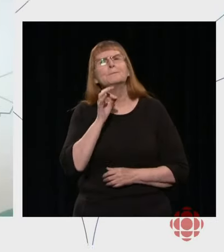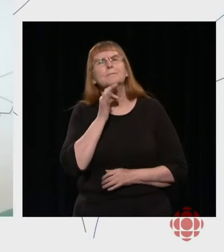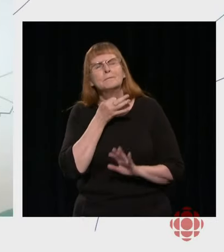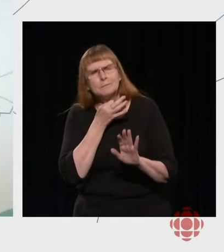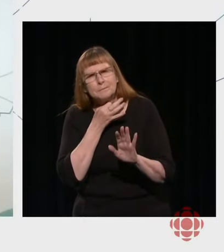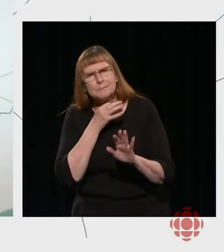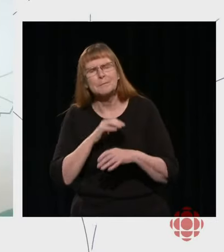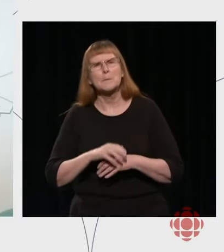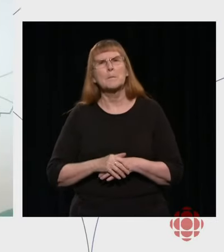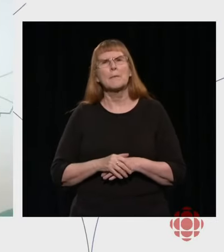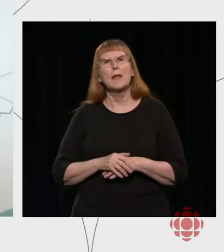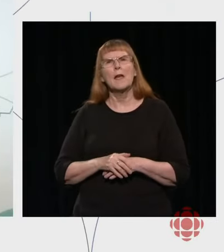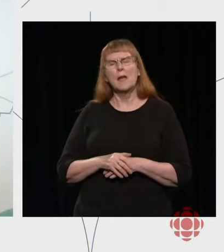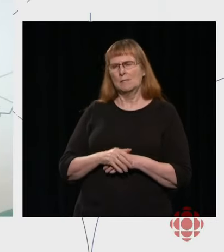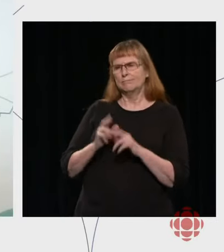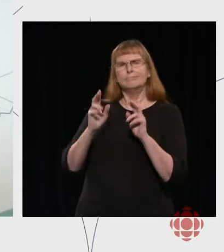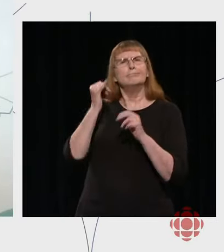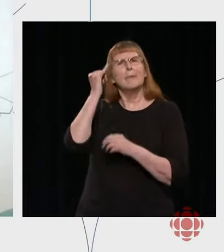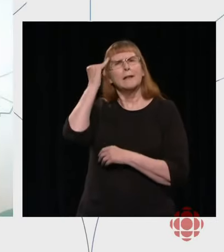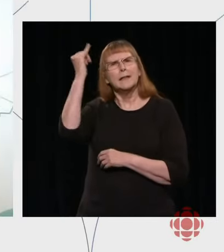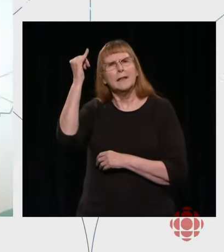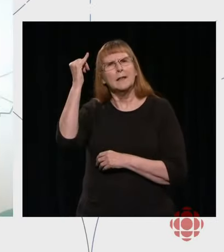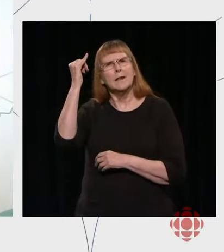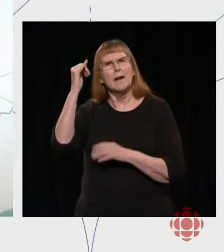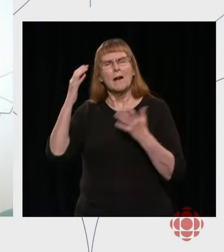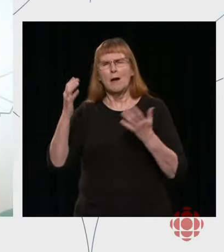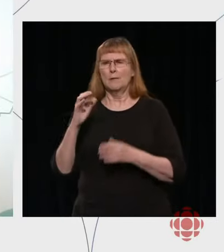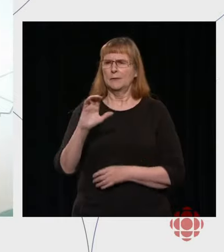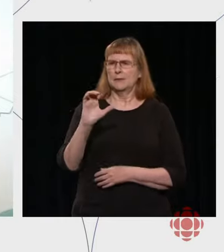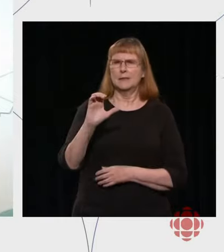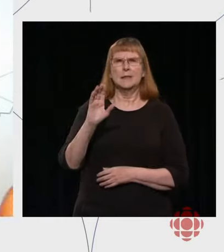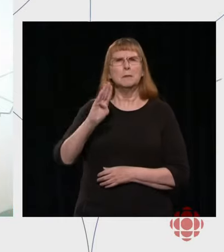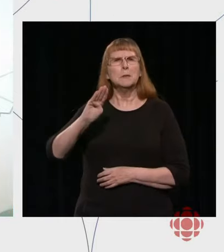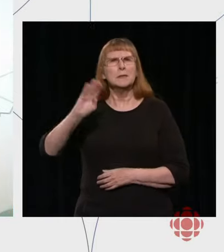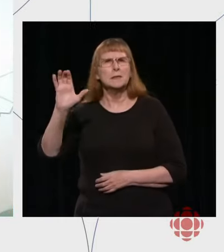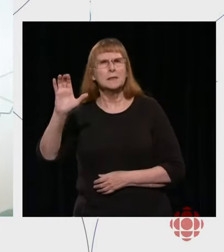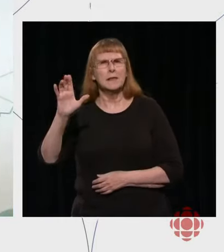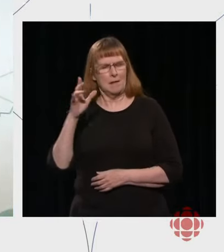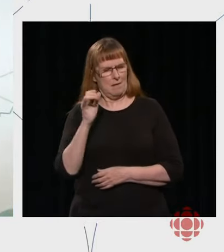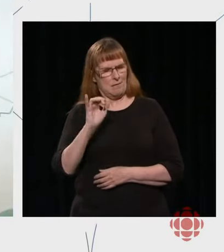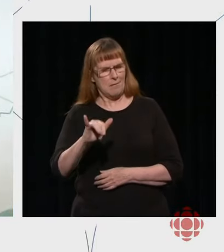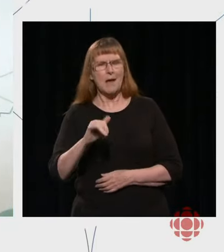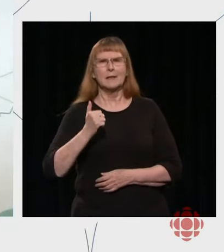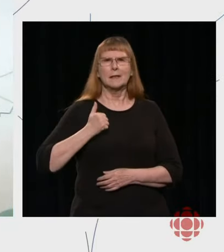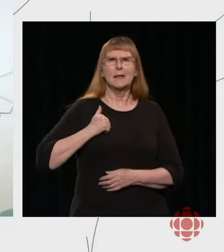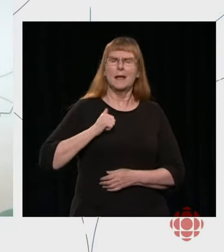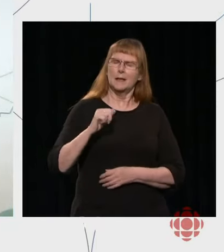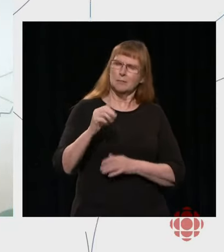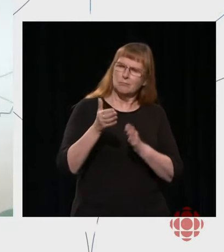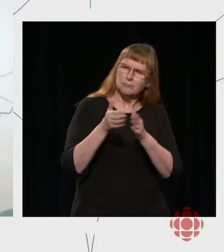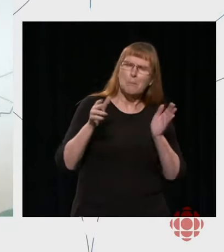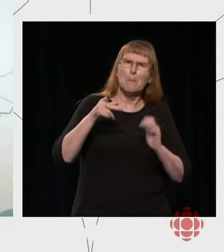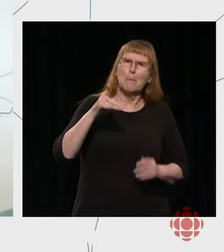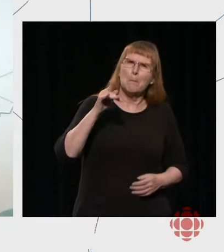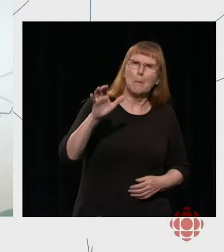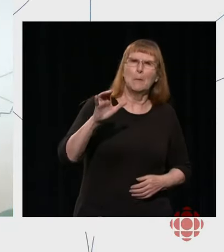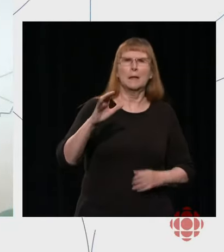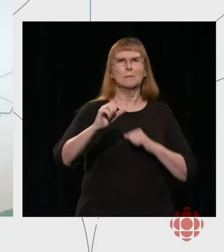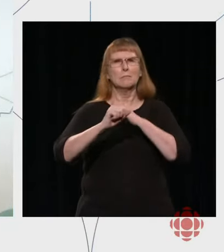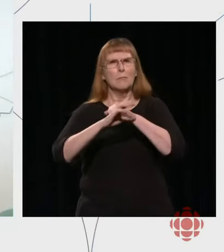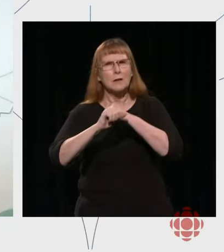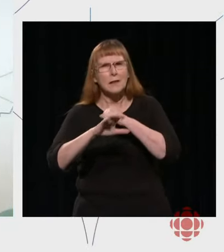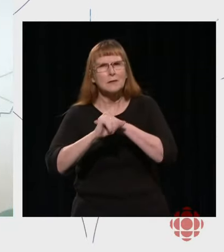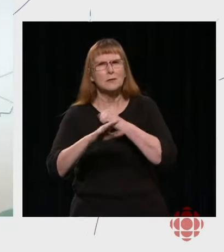of a Canadian public broadcaster or public media enterprise with specific reference